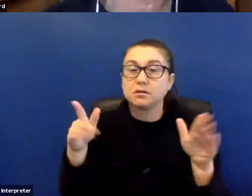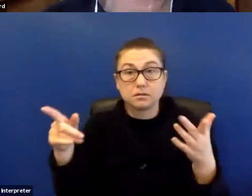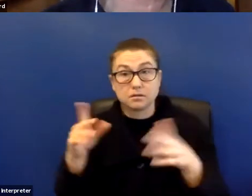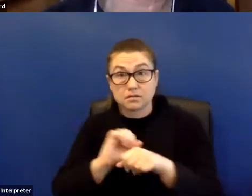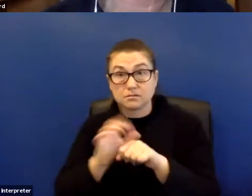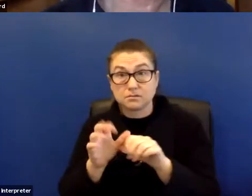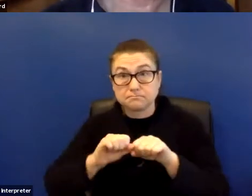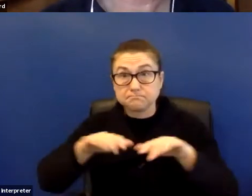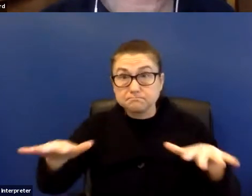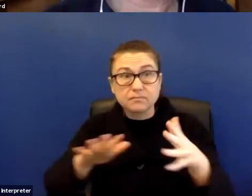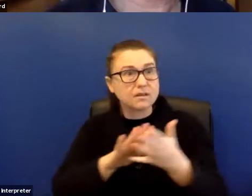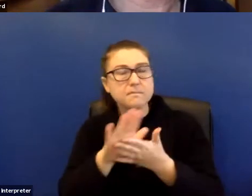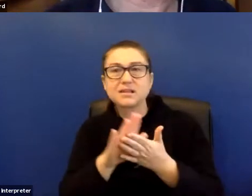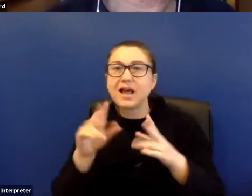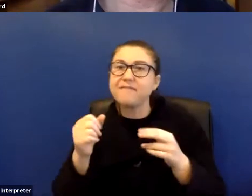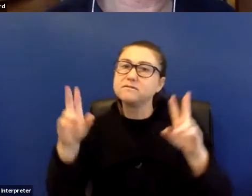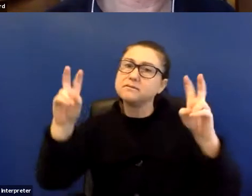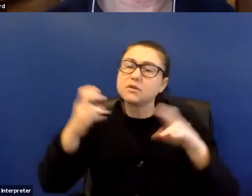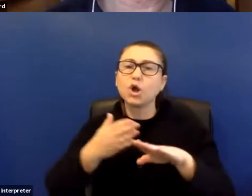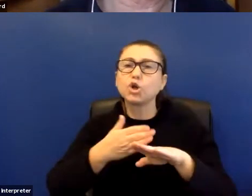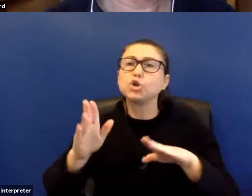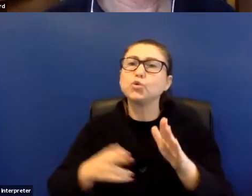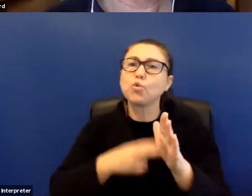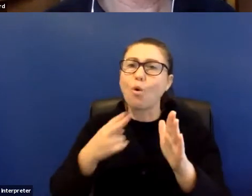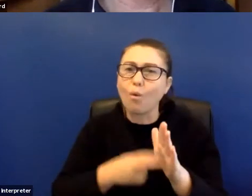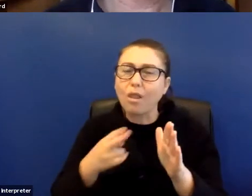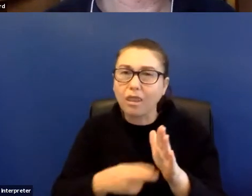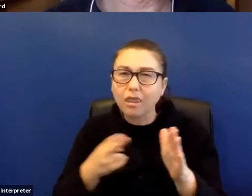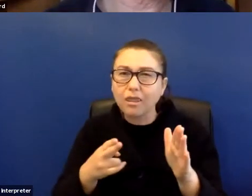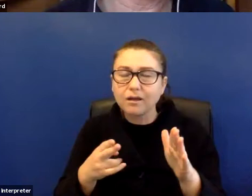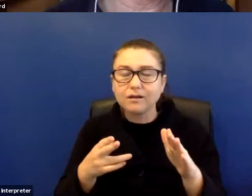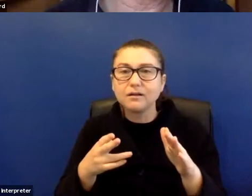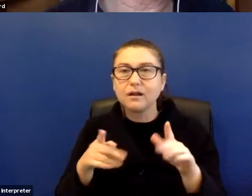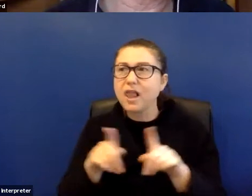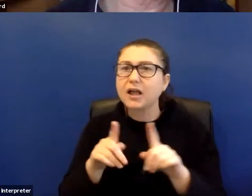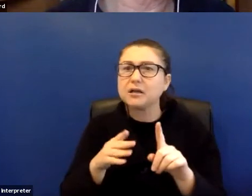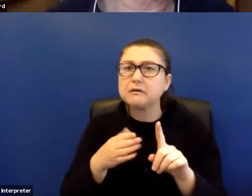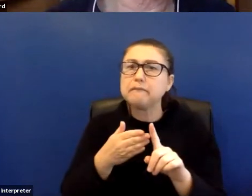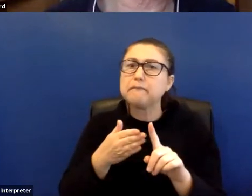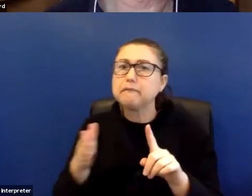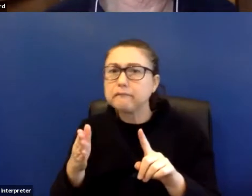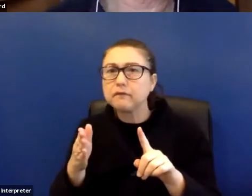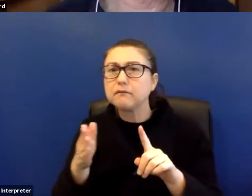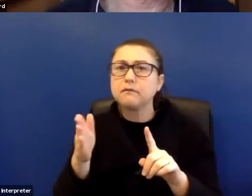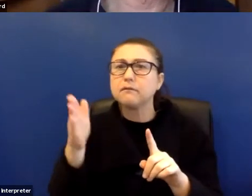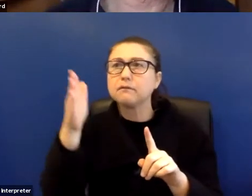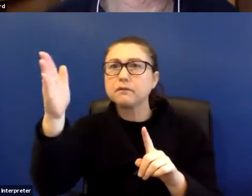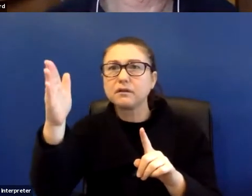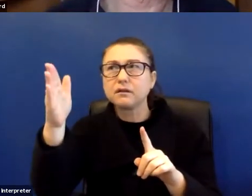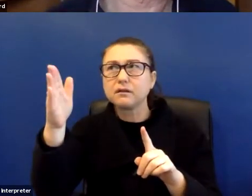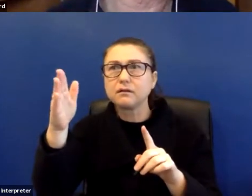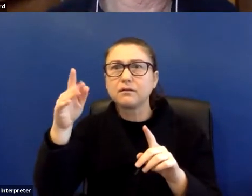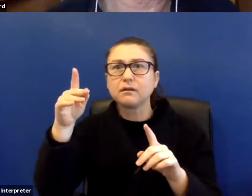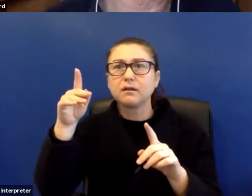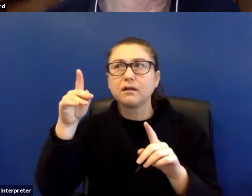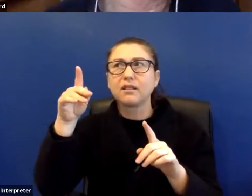And so these ideas about straying and erring and being somehow in error, you know, we've started to incorporate this